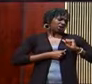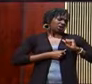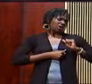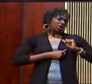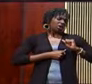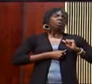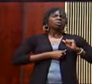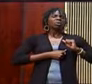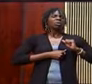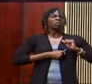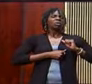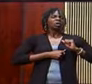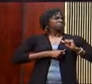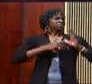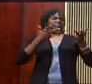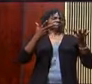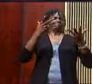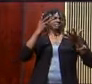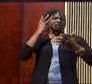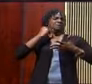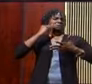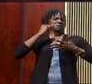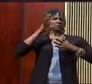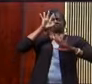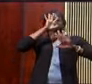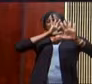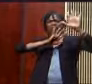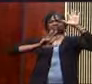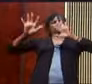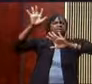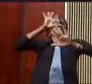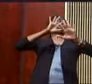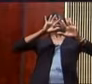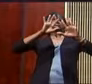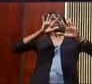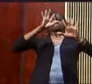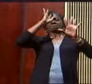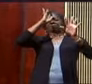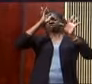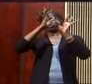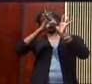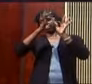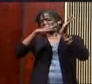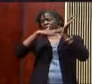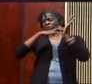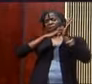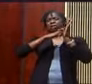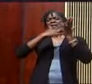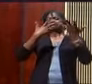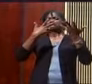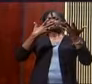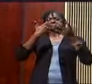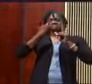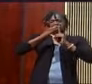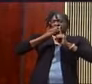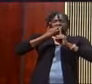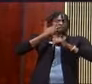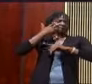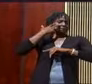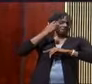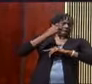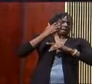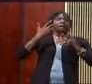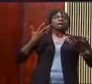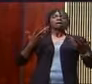fog. I'm experiencing my own faith crisis, my own self-doubt, and I